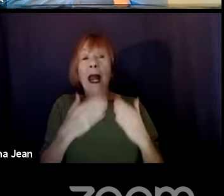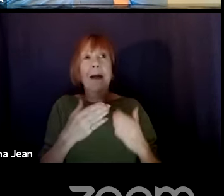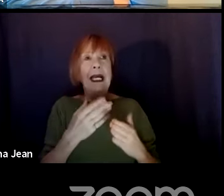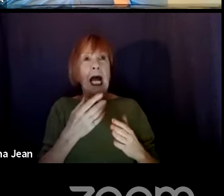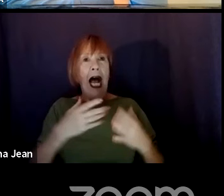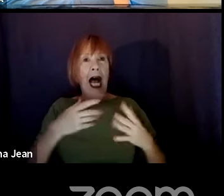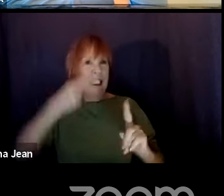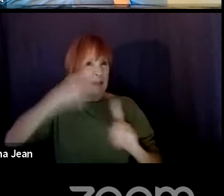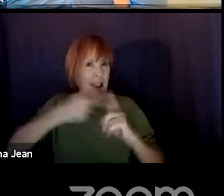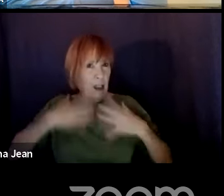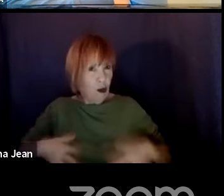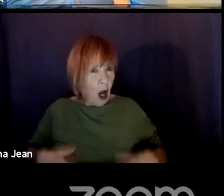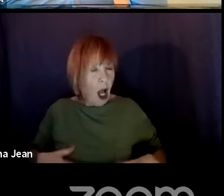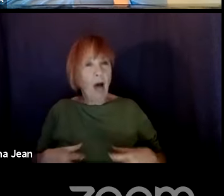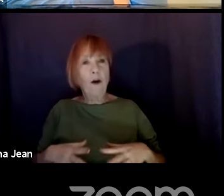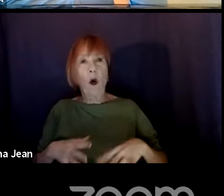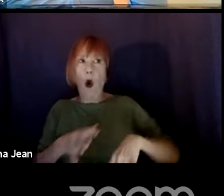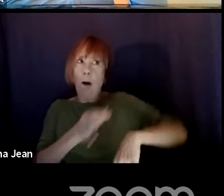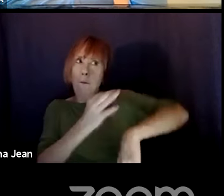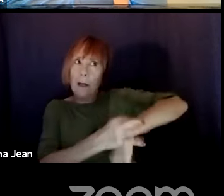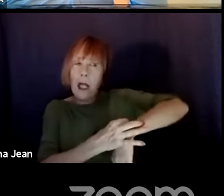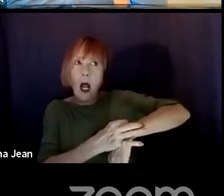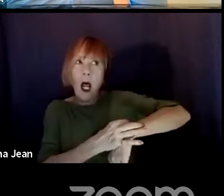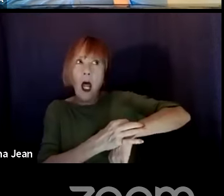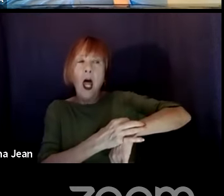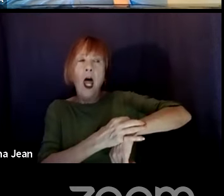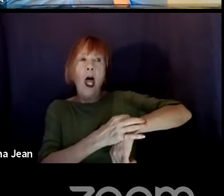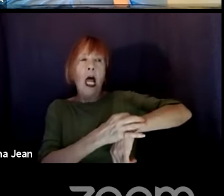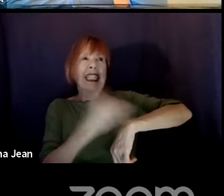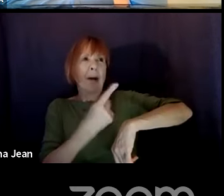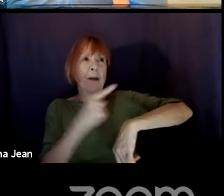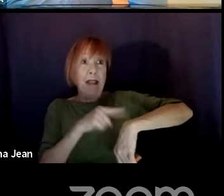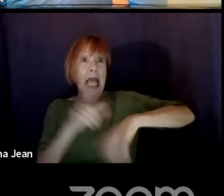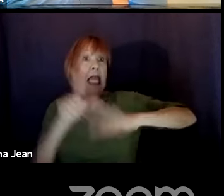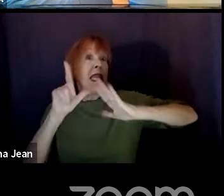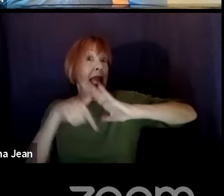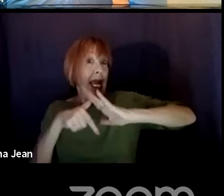a particular watch or a piece of jewelry, something that will be important later.